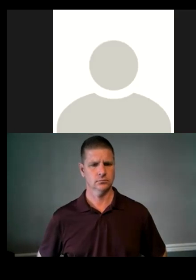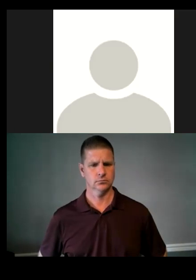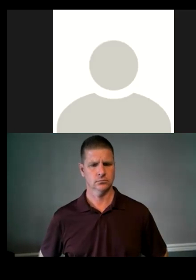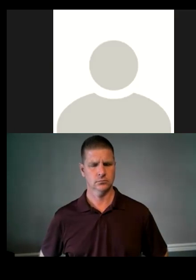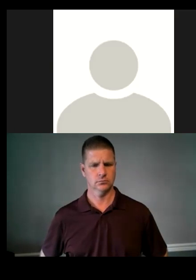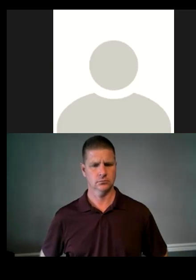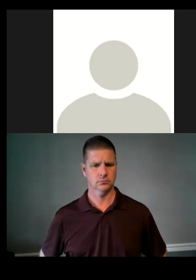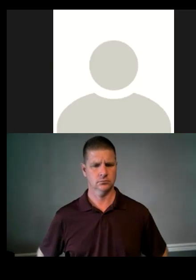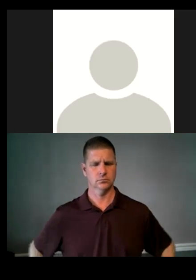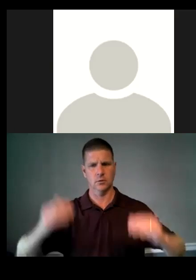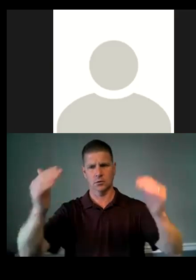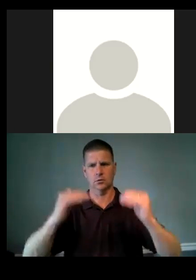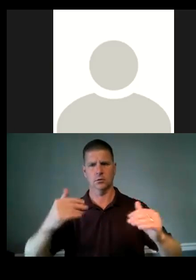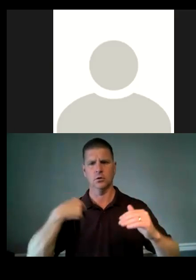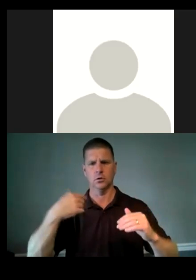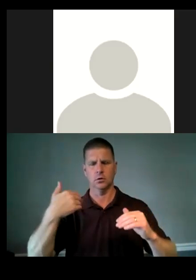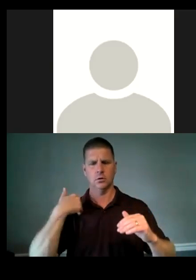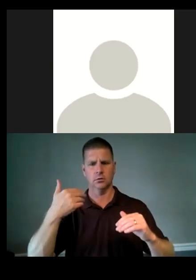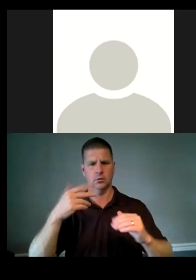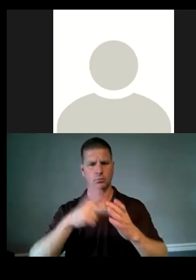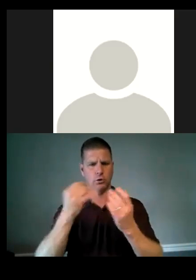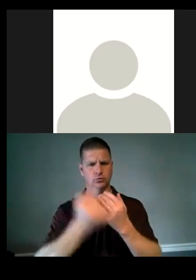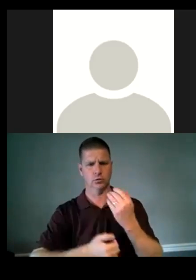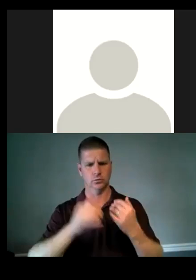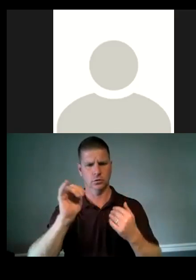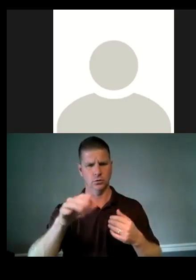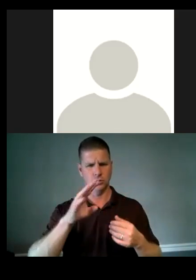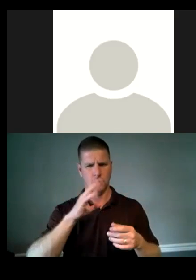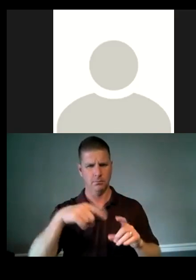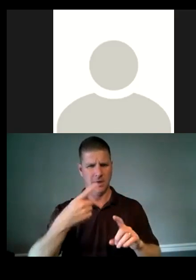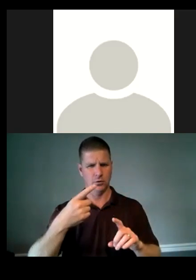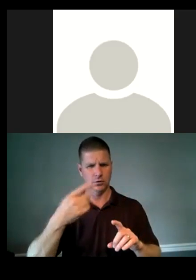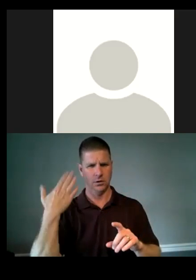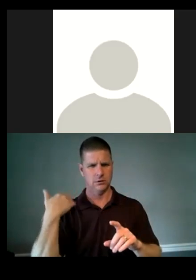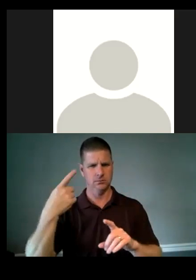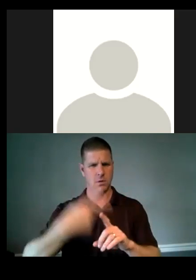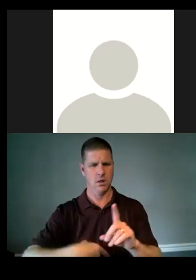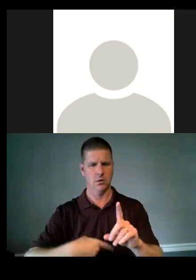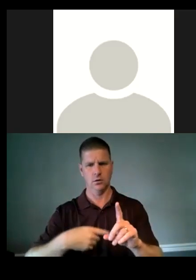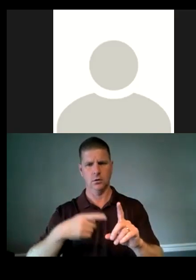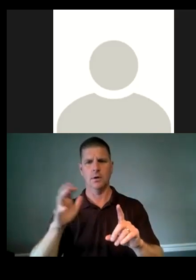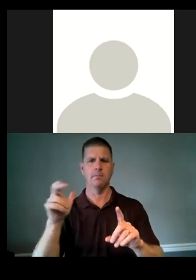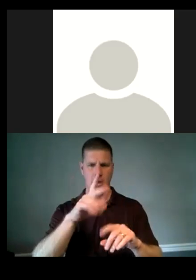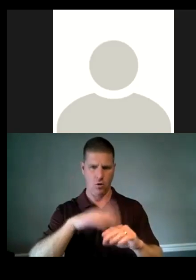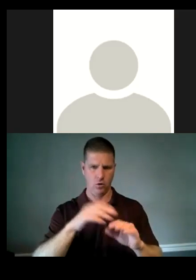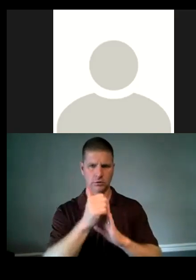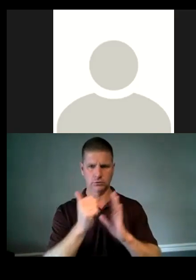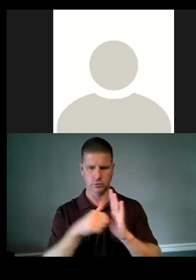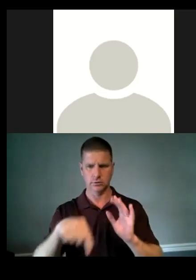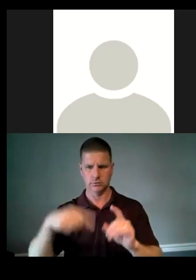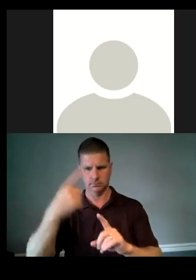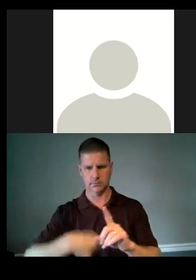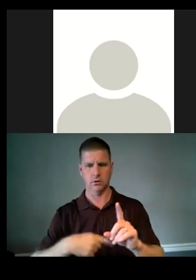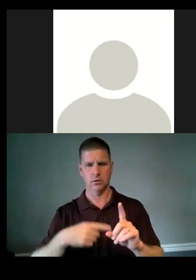Next, uh, we have the project that we talked about a bit last month and it's back on our agenda this month.